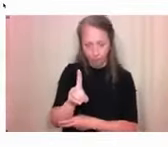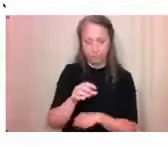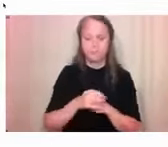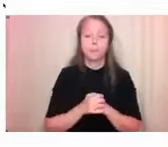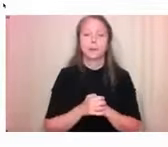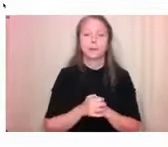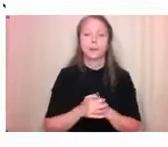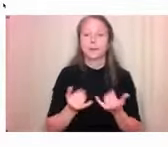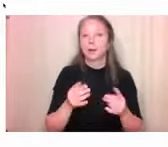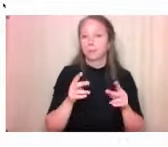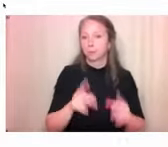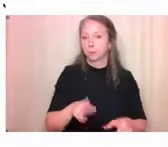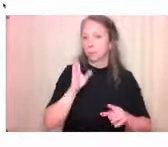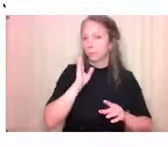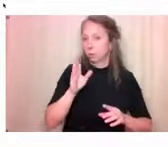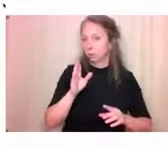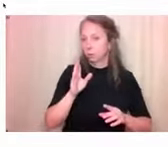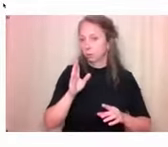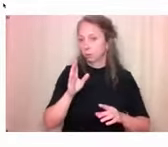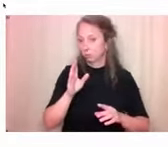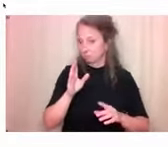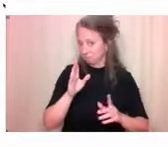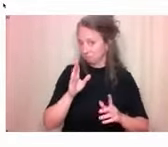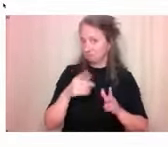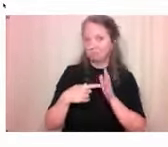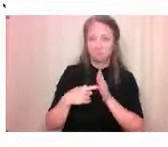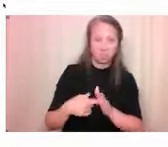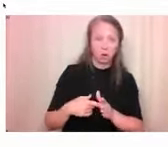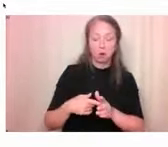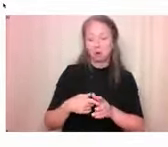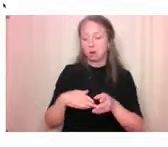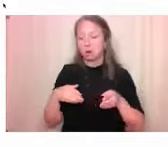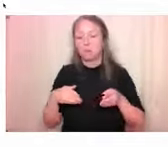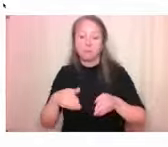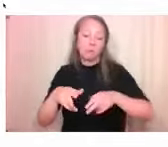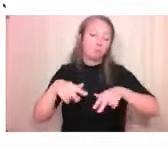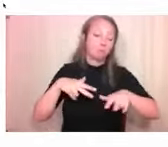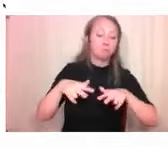of a nicely shaded sidewalk that makes it pleasant for them to walk.